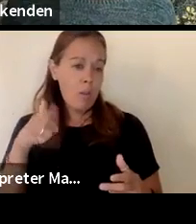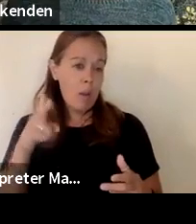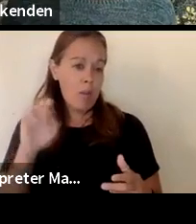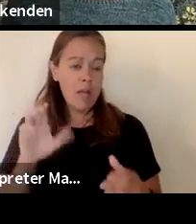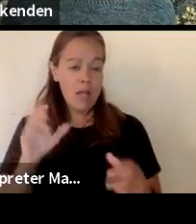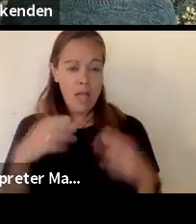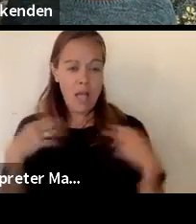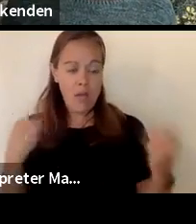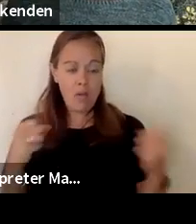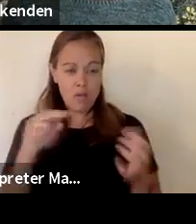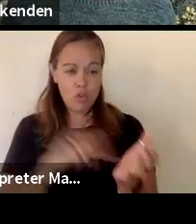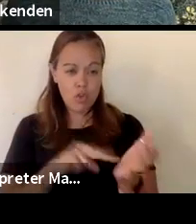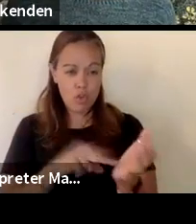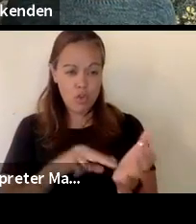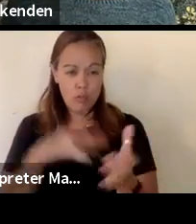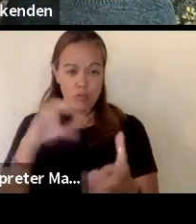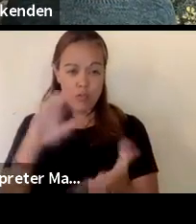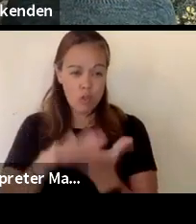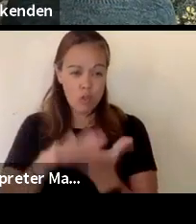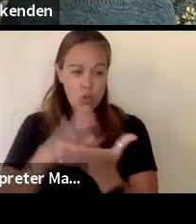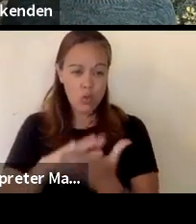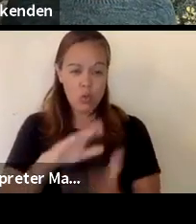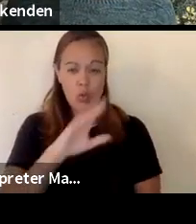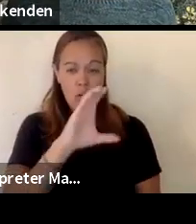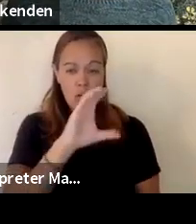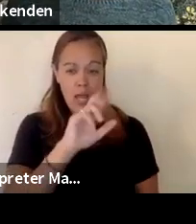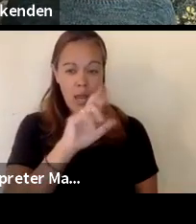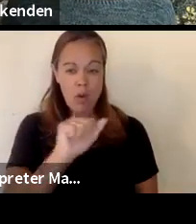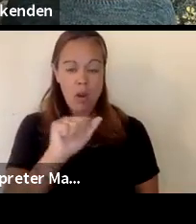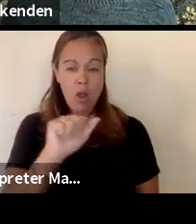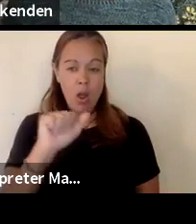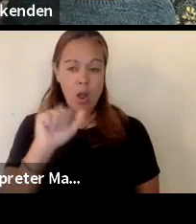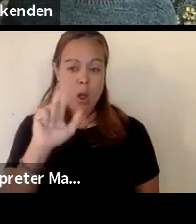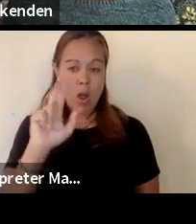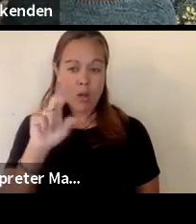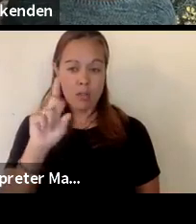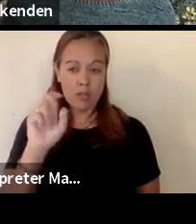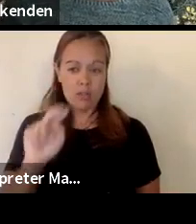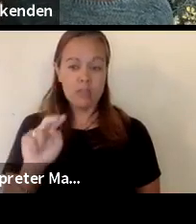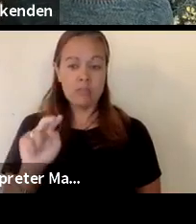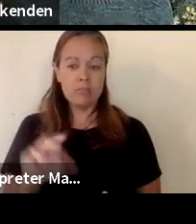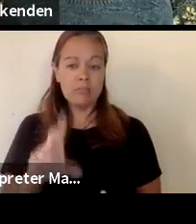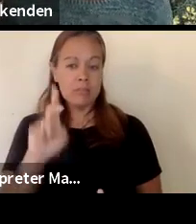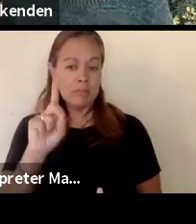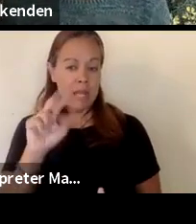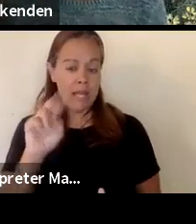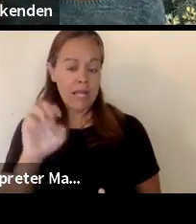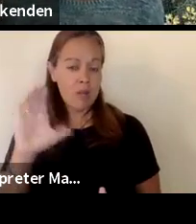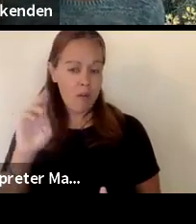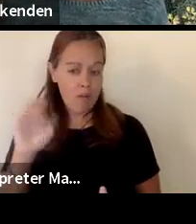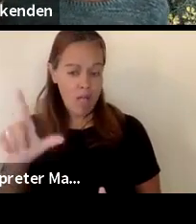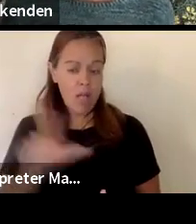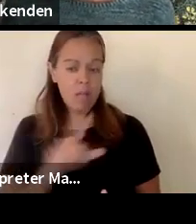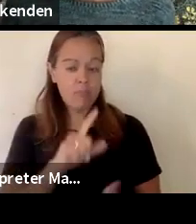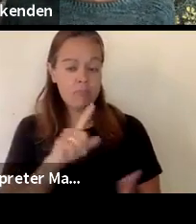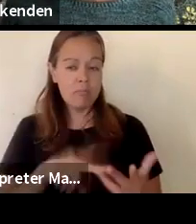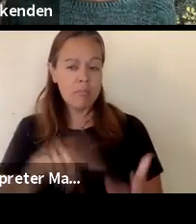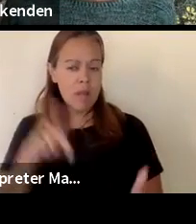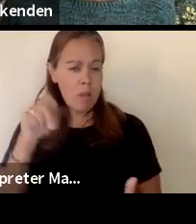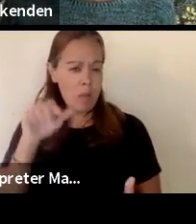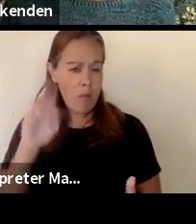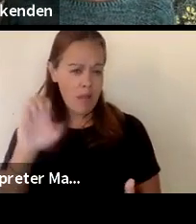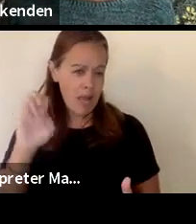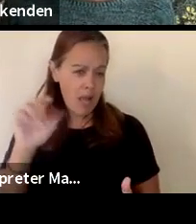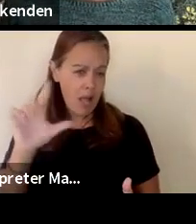team including kira ockenden laurel ockenden diane coble paloma angle